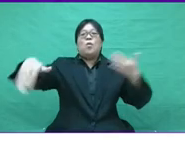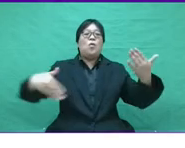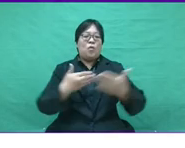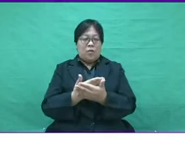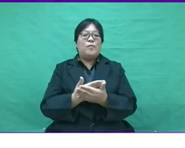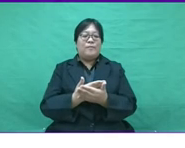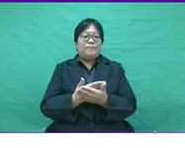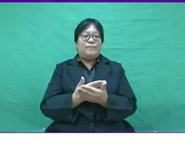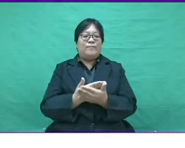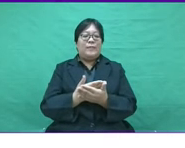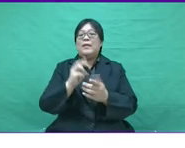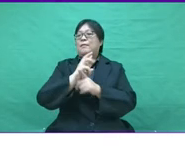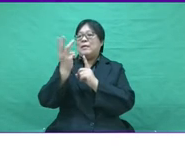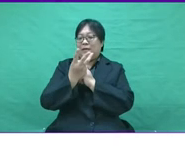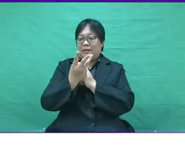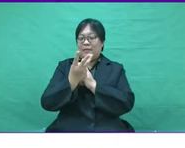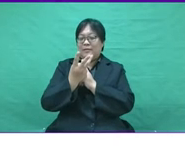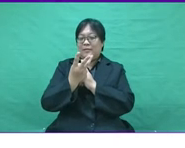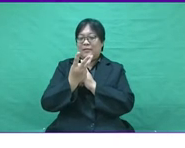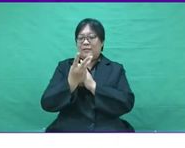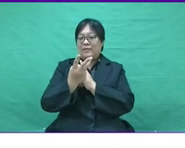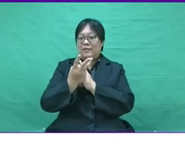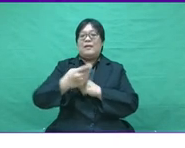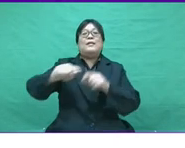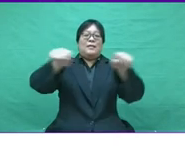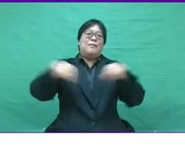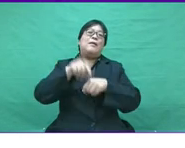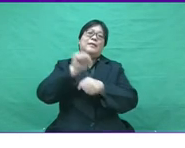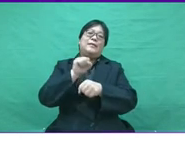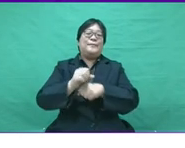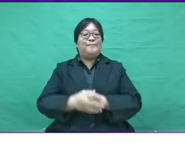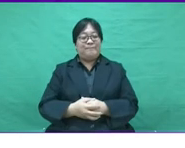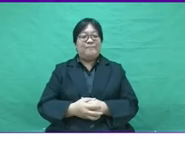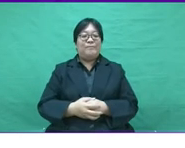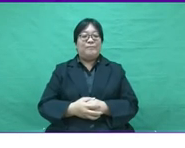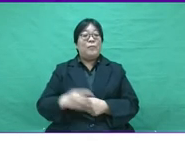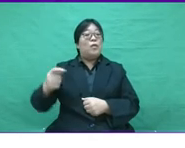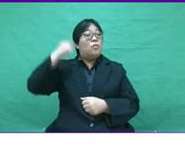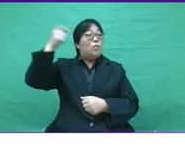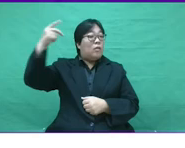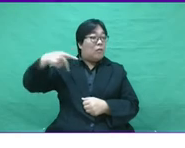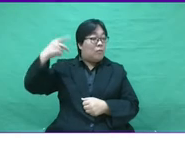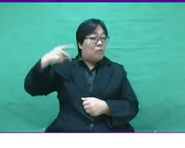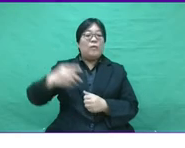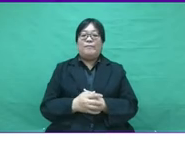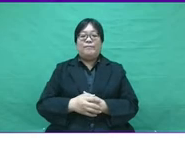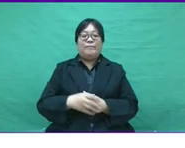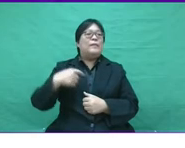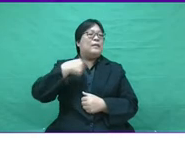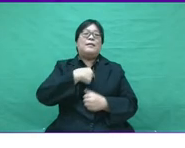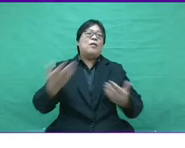needed benefit in place for overall well-being for their workplace.